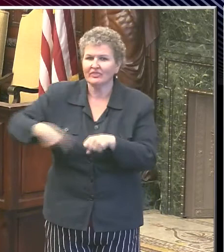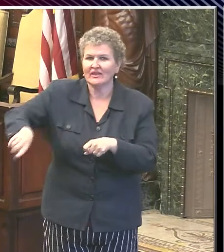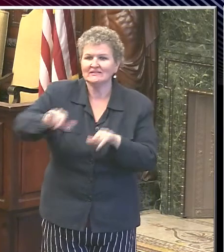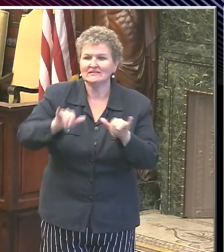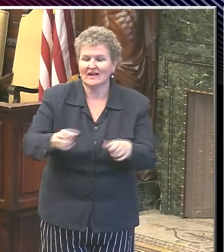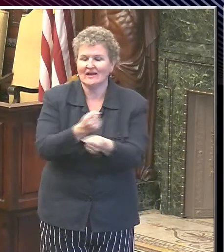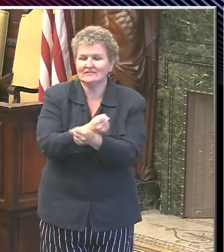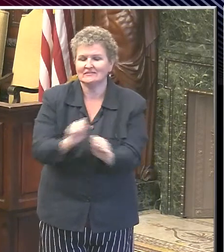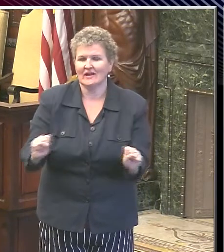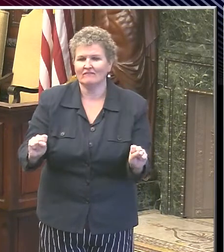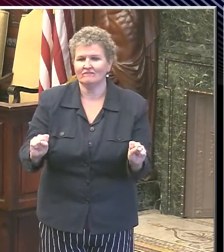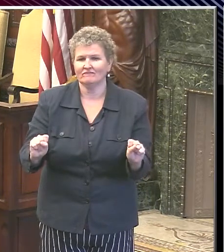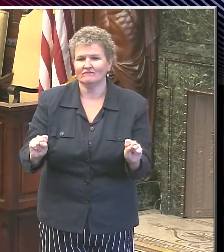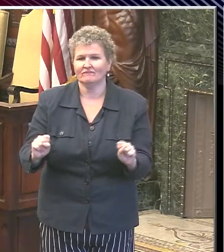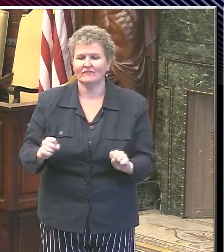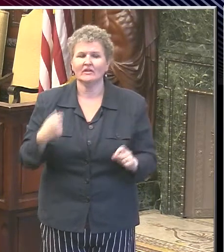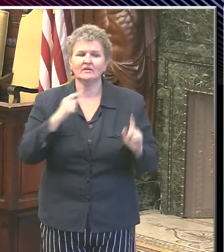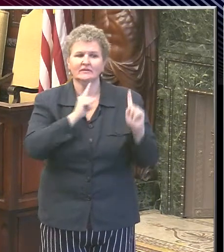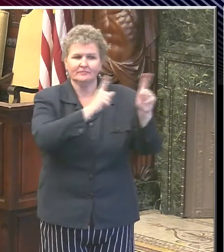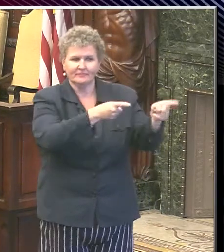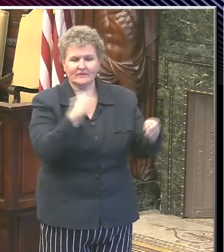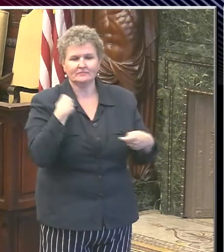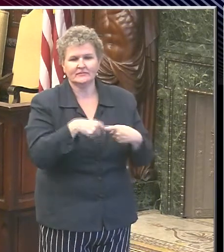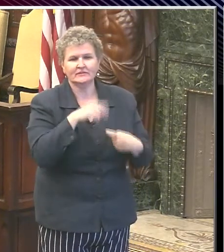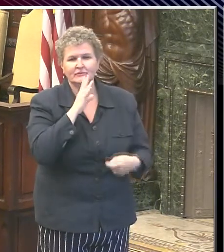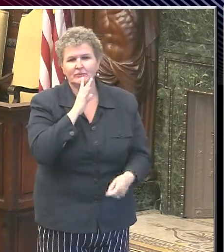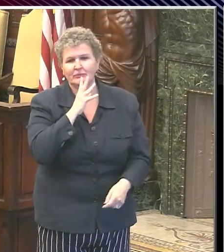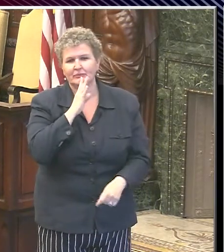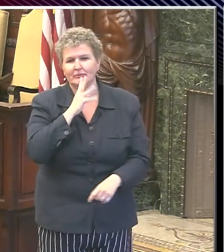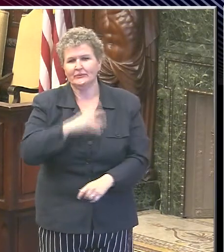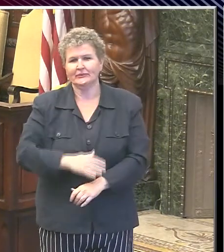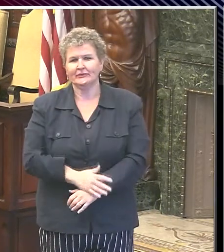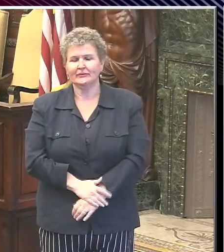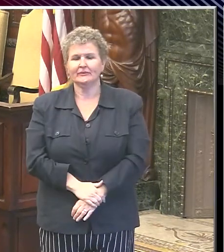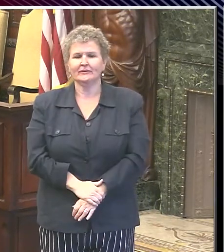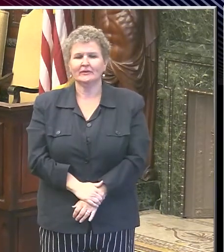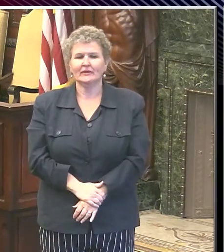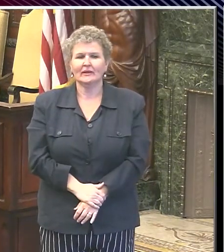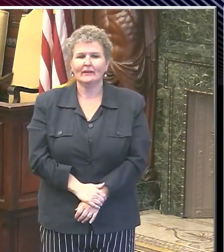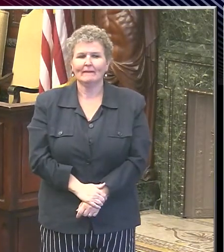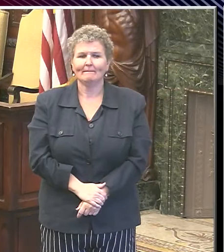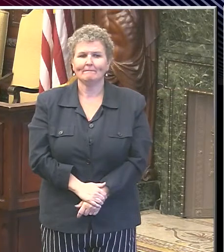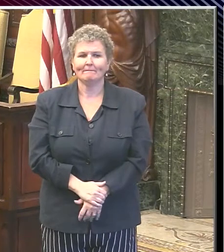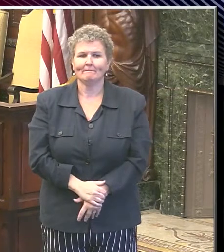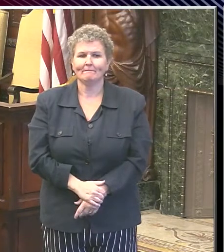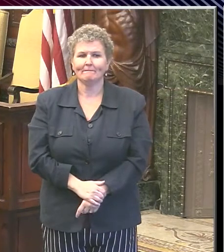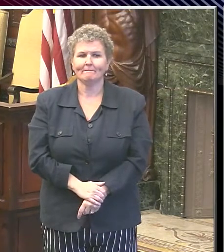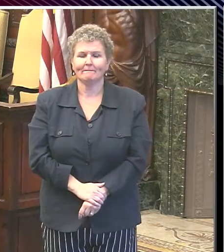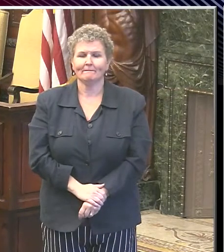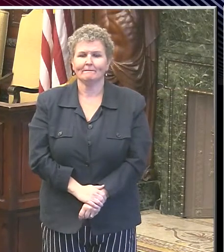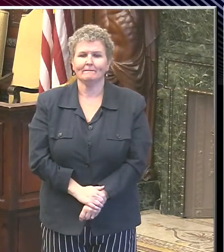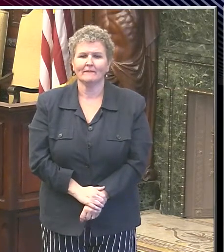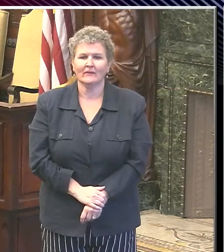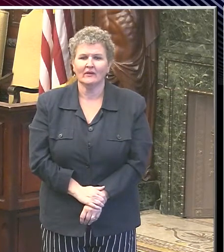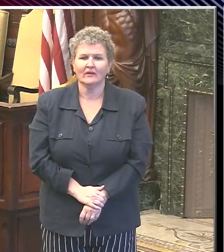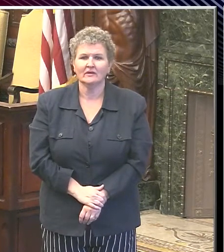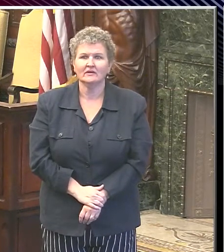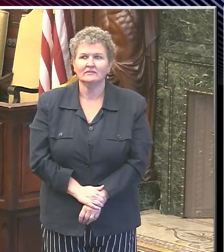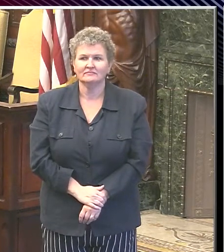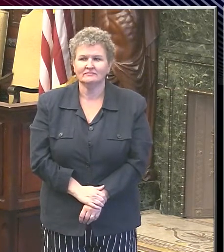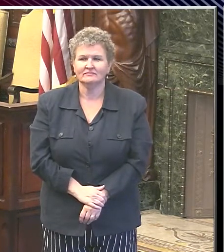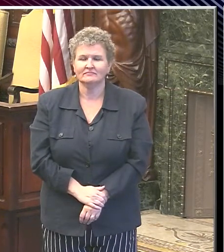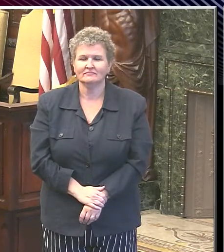that the answer. And has to do, again, with the message that has provided the Comisionado Parley with respect to the safety in the infant care